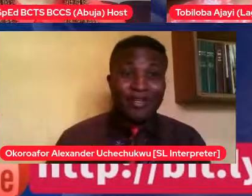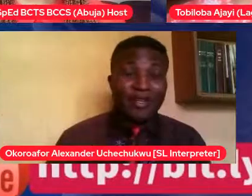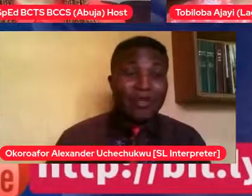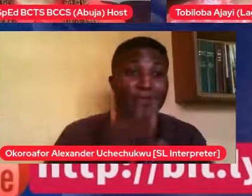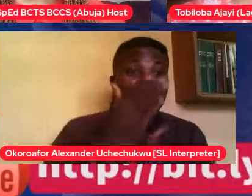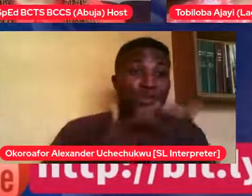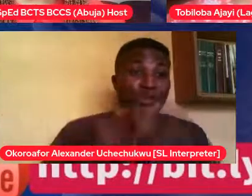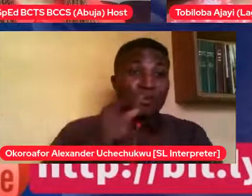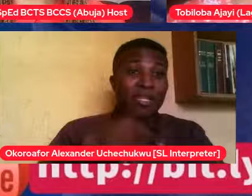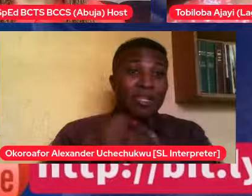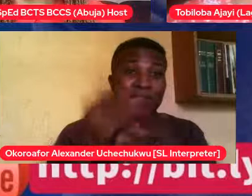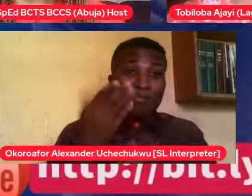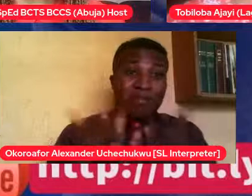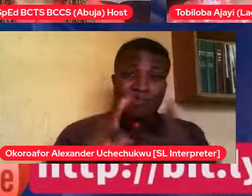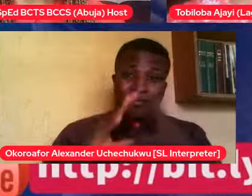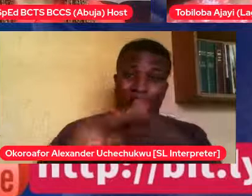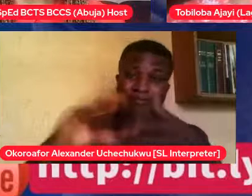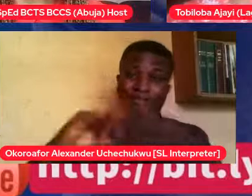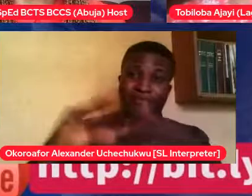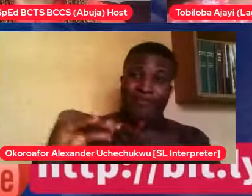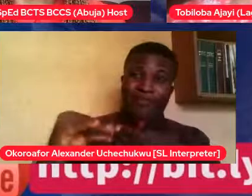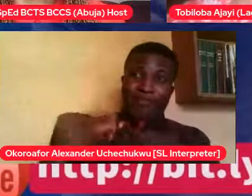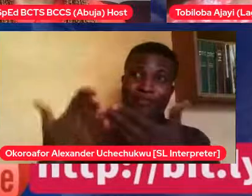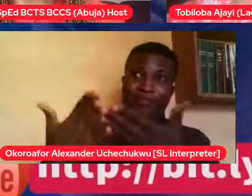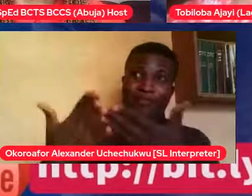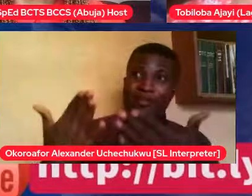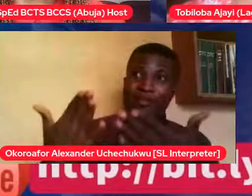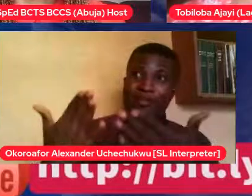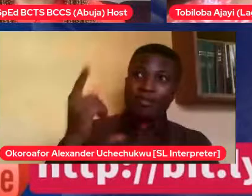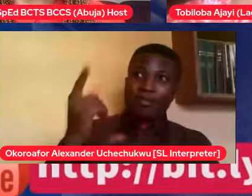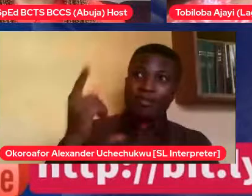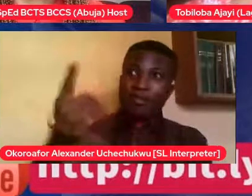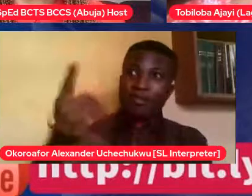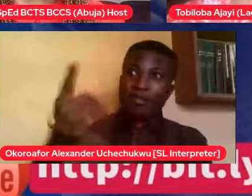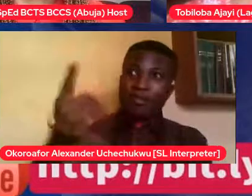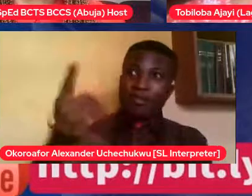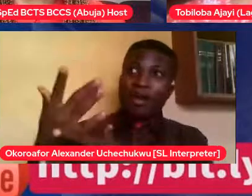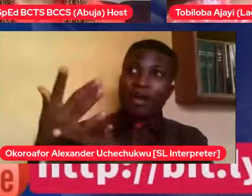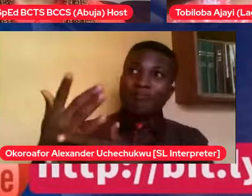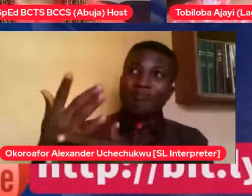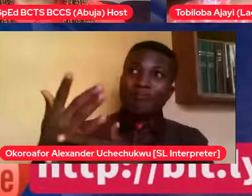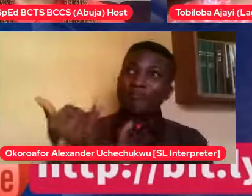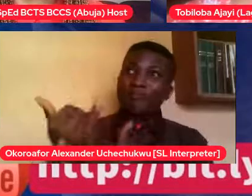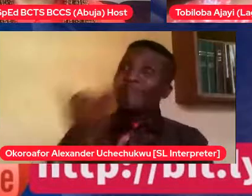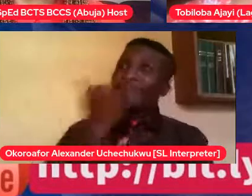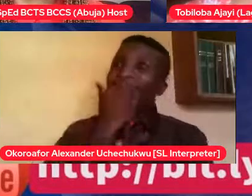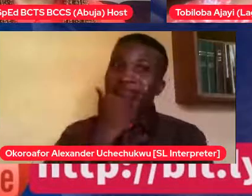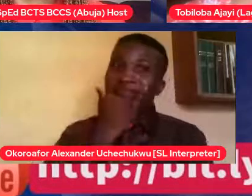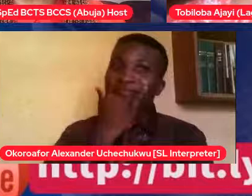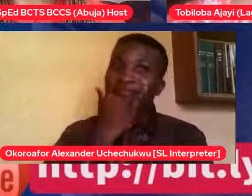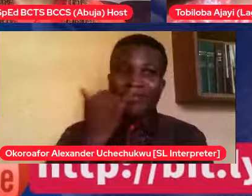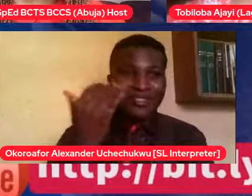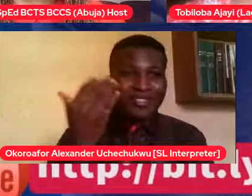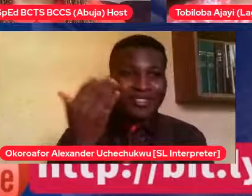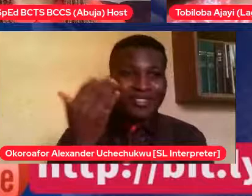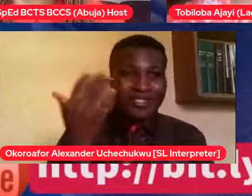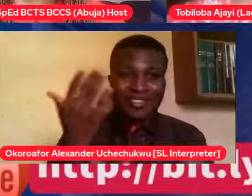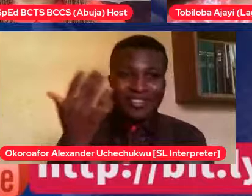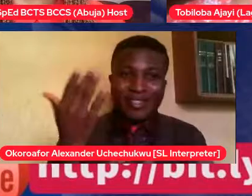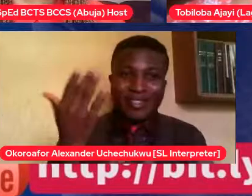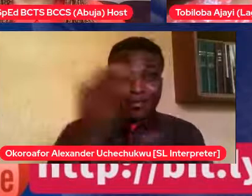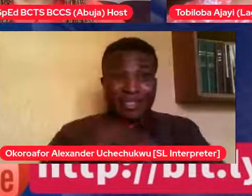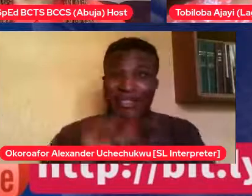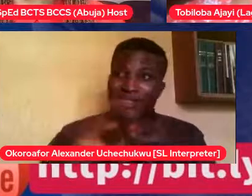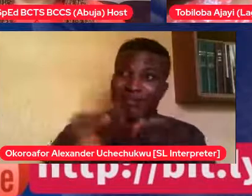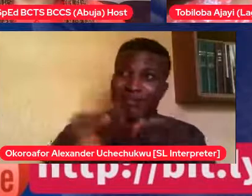bonbon. Or he would say something like, touch your breast or something. You he'd just say something very